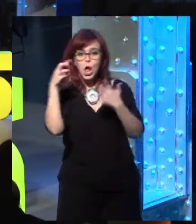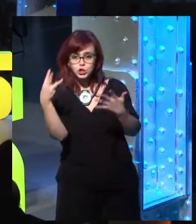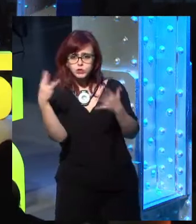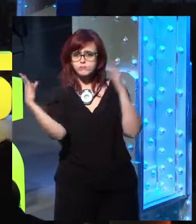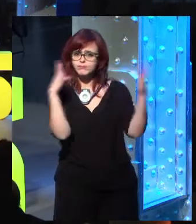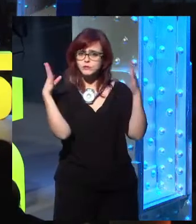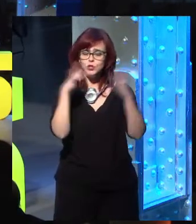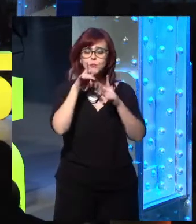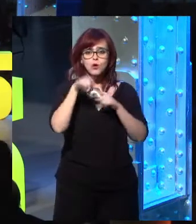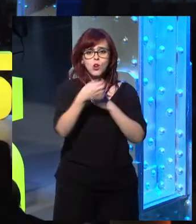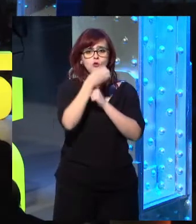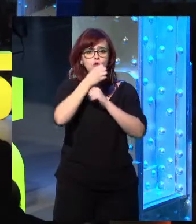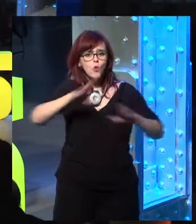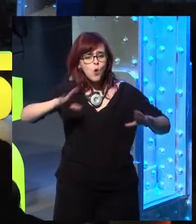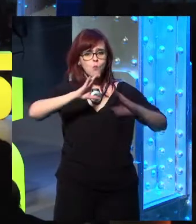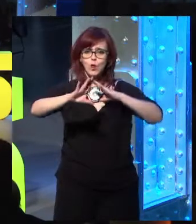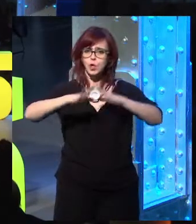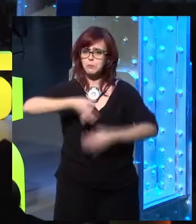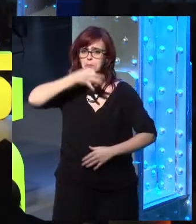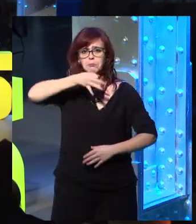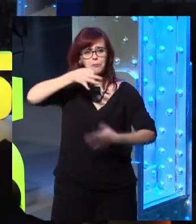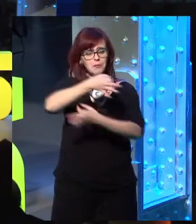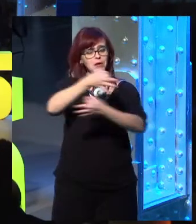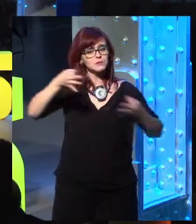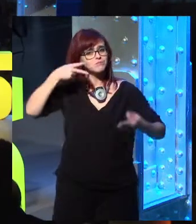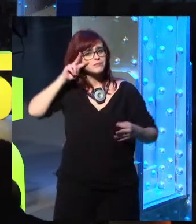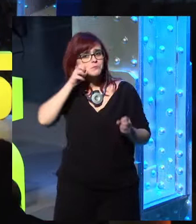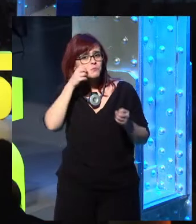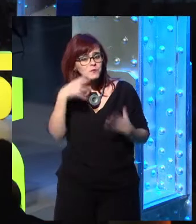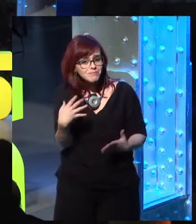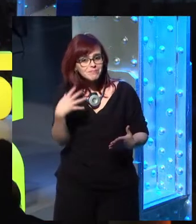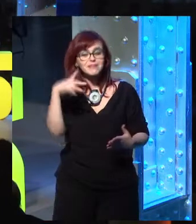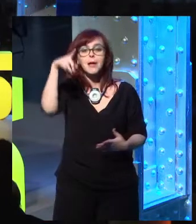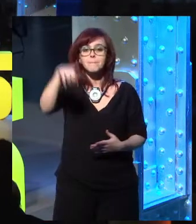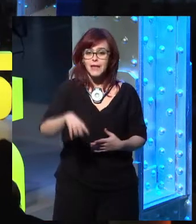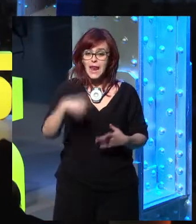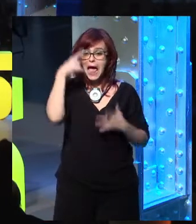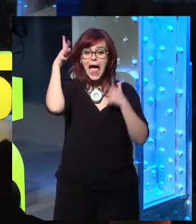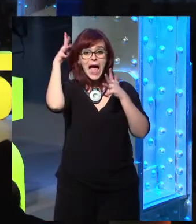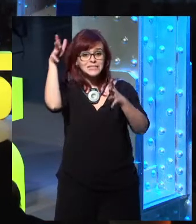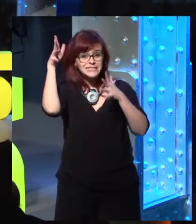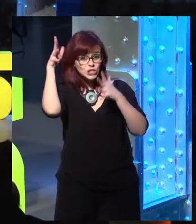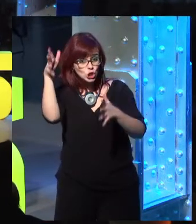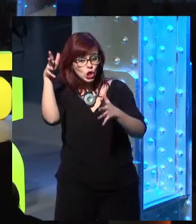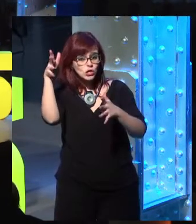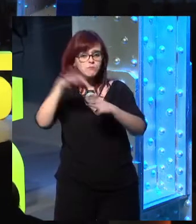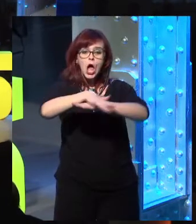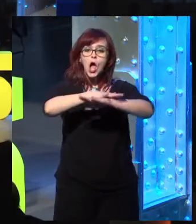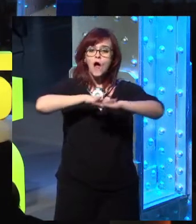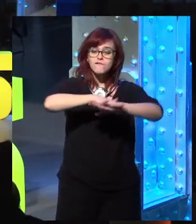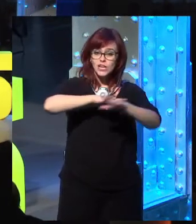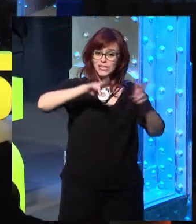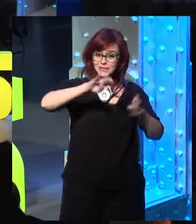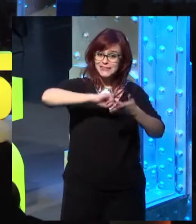2008, he communicated it correspondingly, he's an expert in communication, he has been advisor in